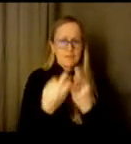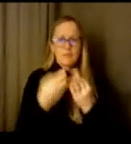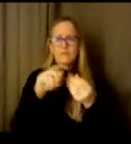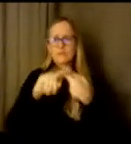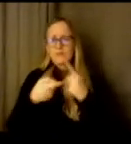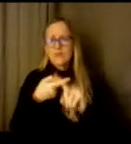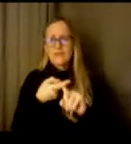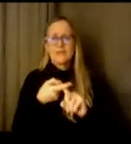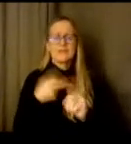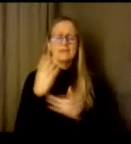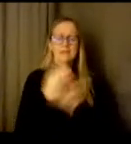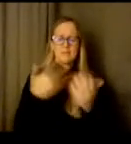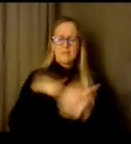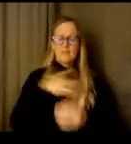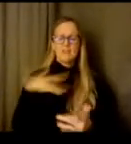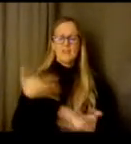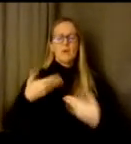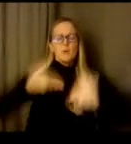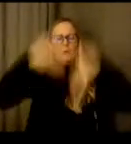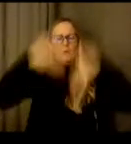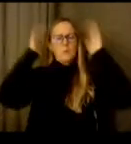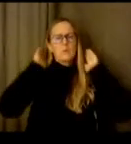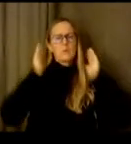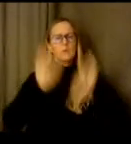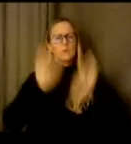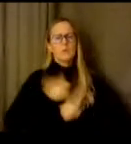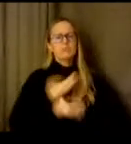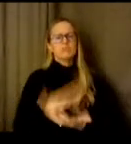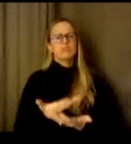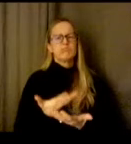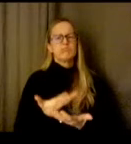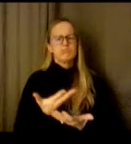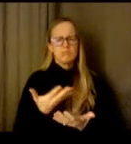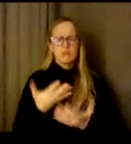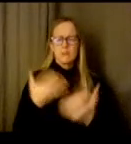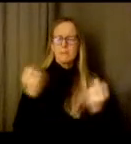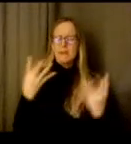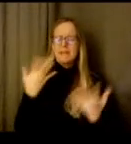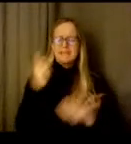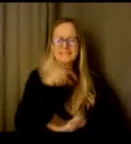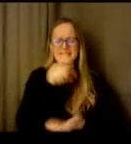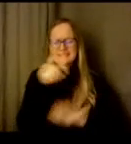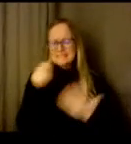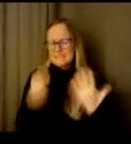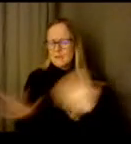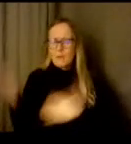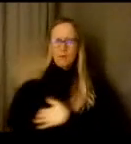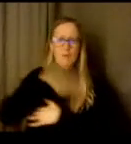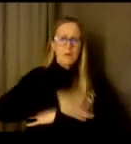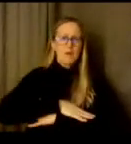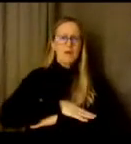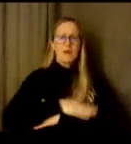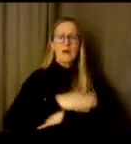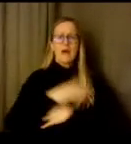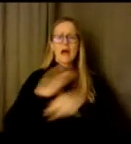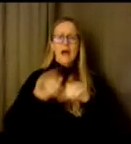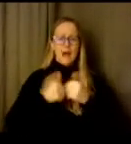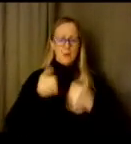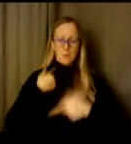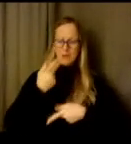events or our demands, overwhelmed with how to maintain family traditions,